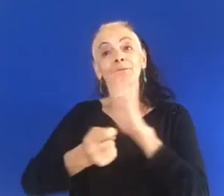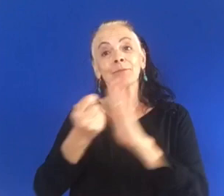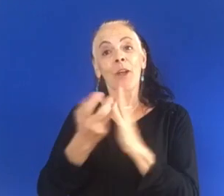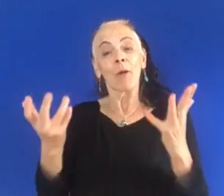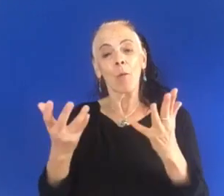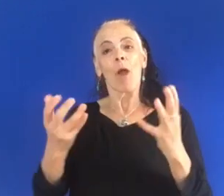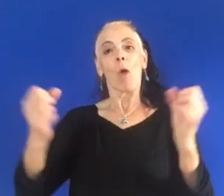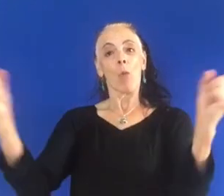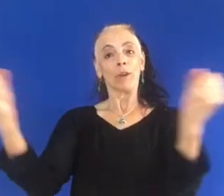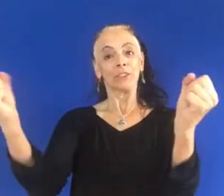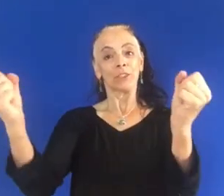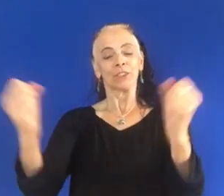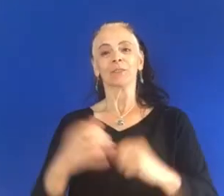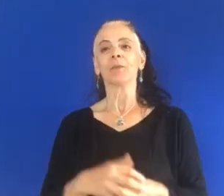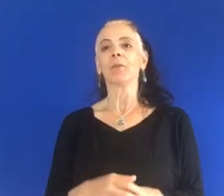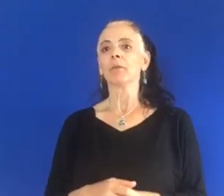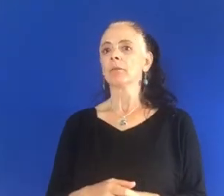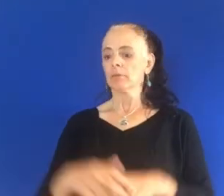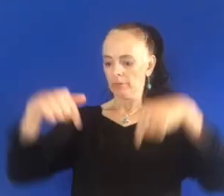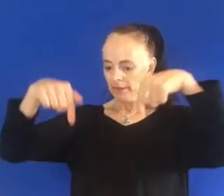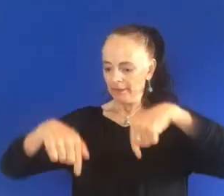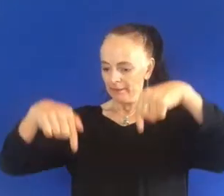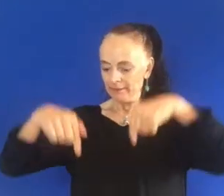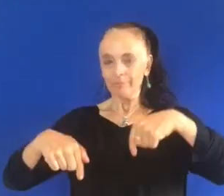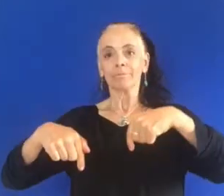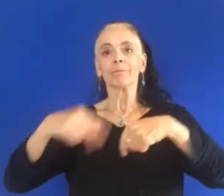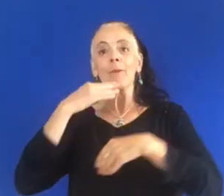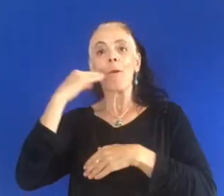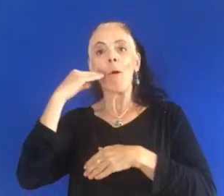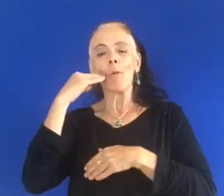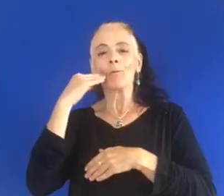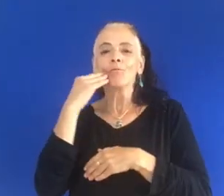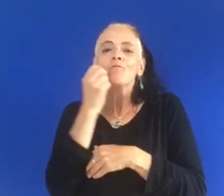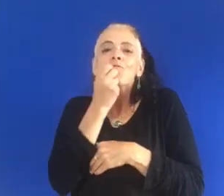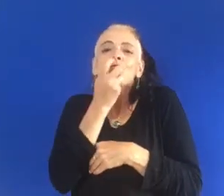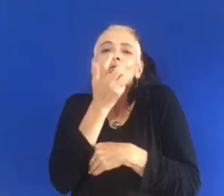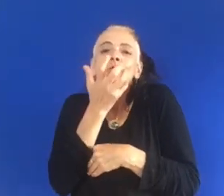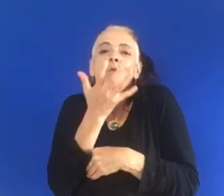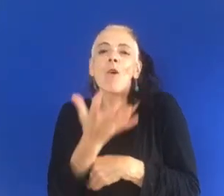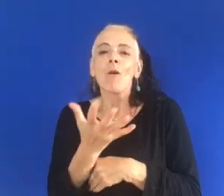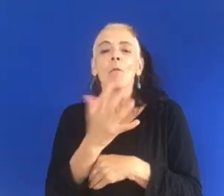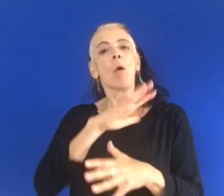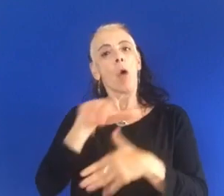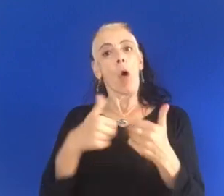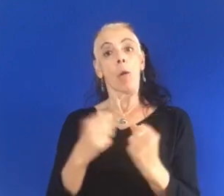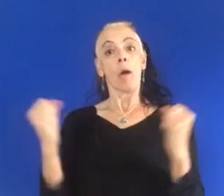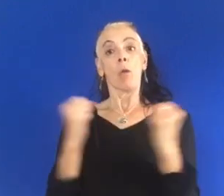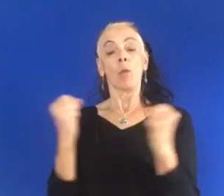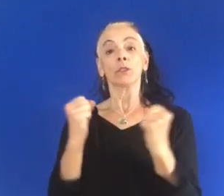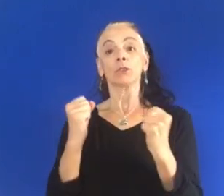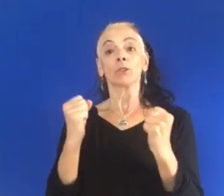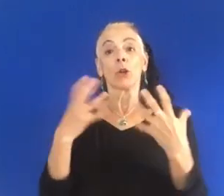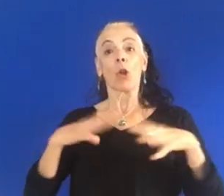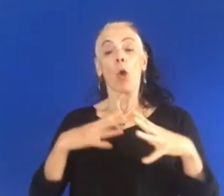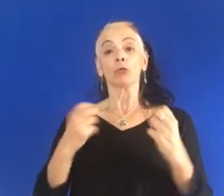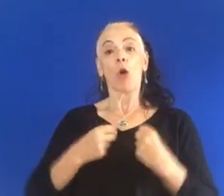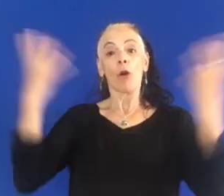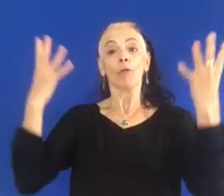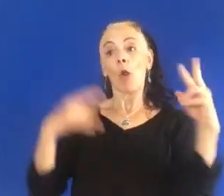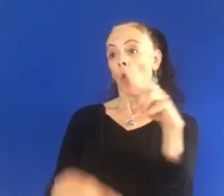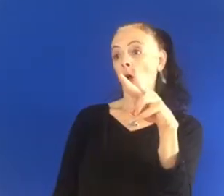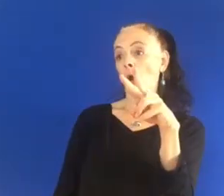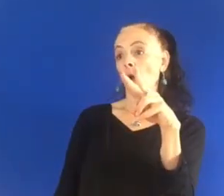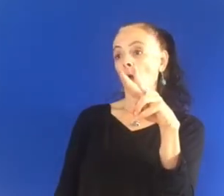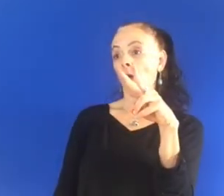here it's cozy and warm so I am going to take off all my winter clothes.